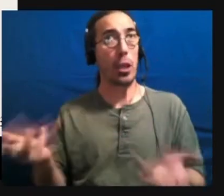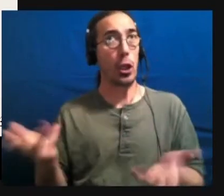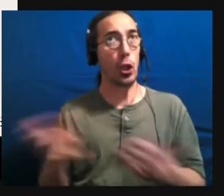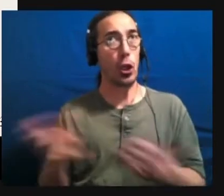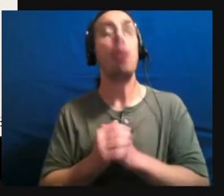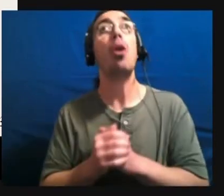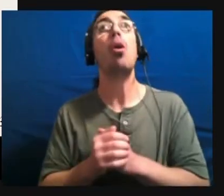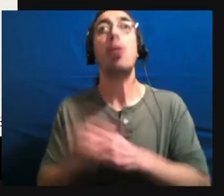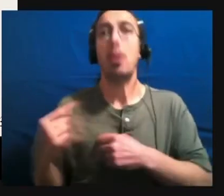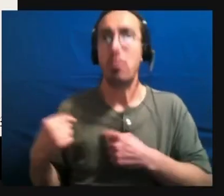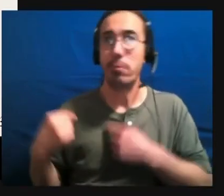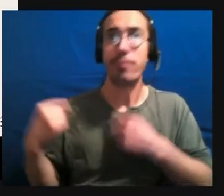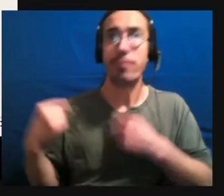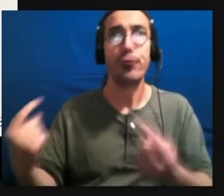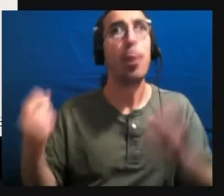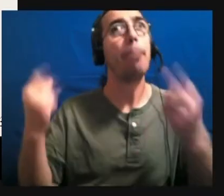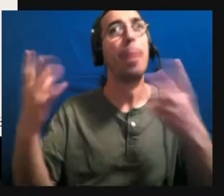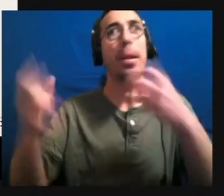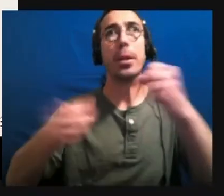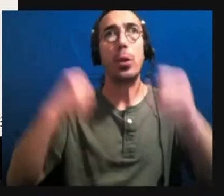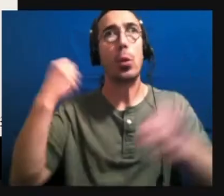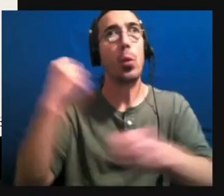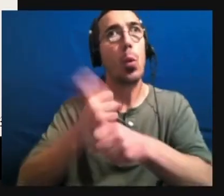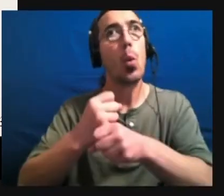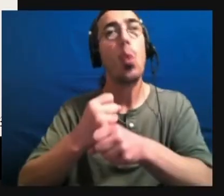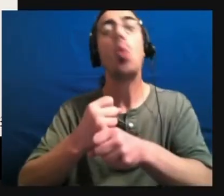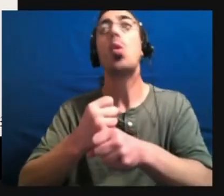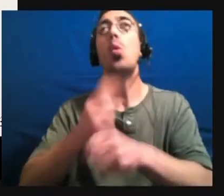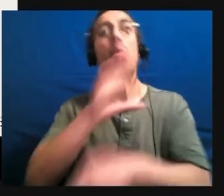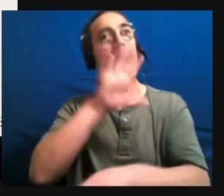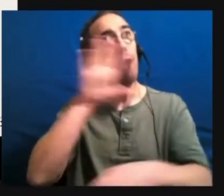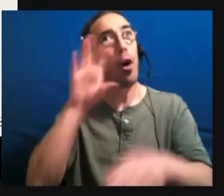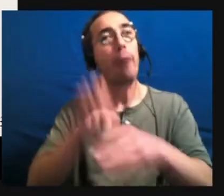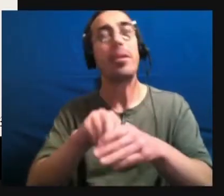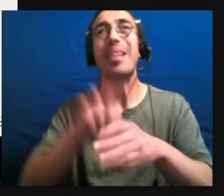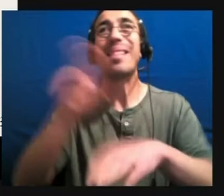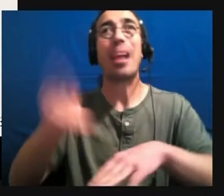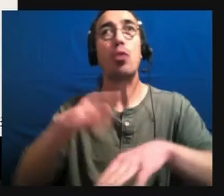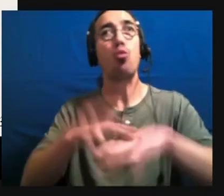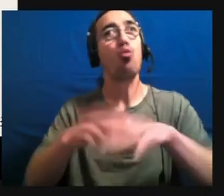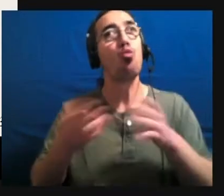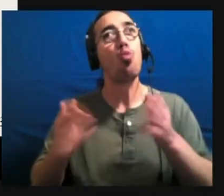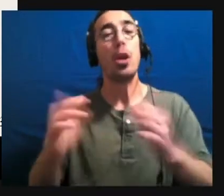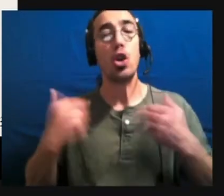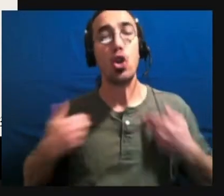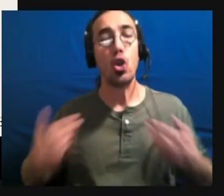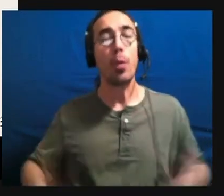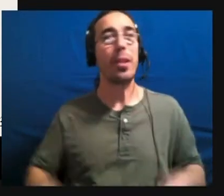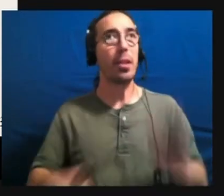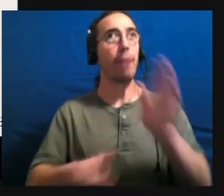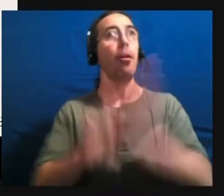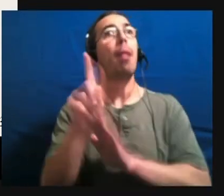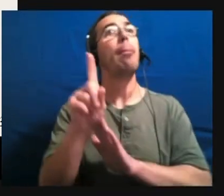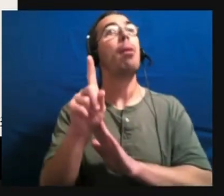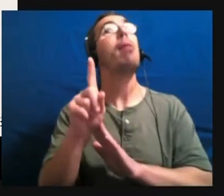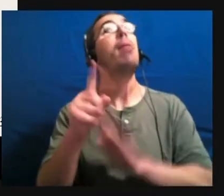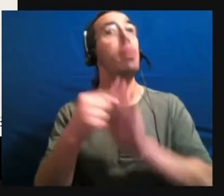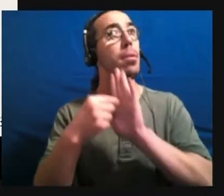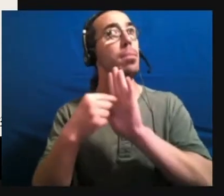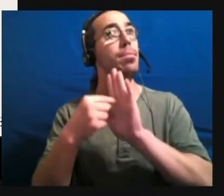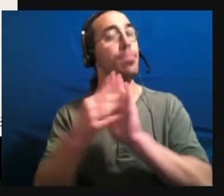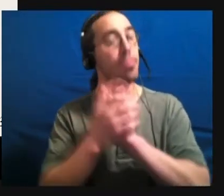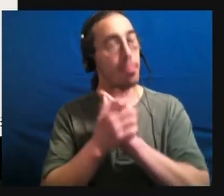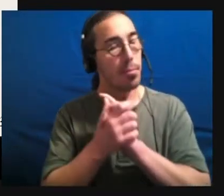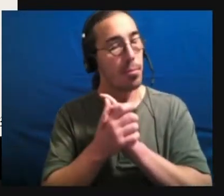part of the natural ways that humans develop. And the reason